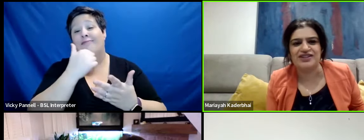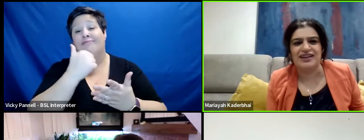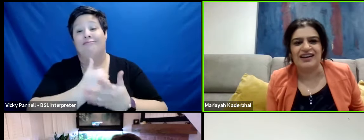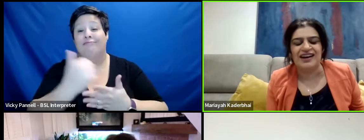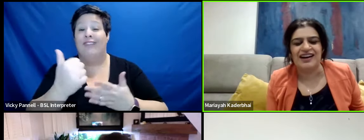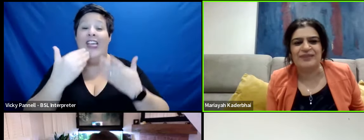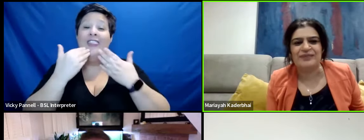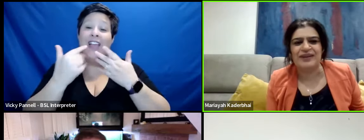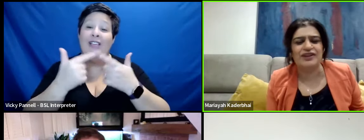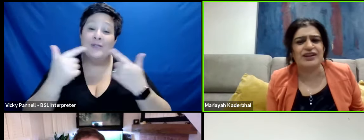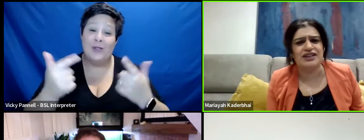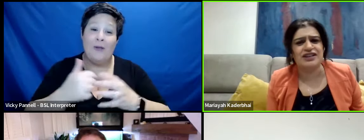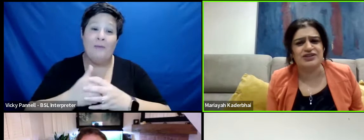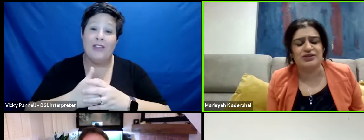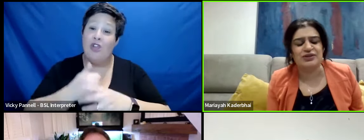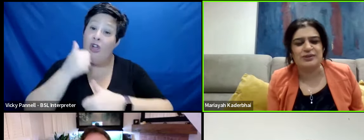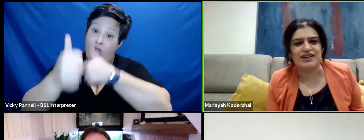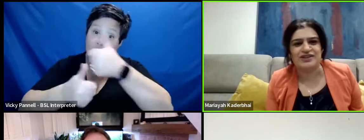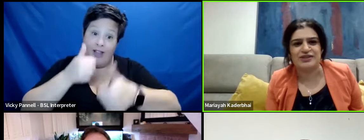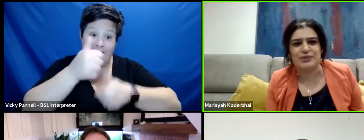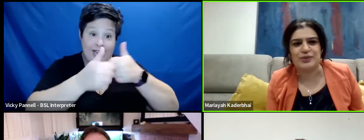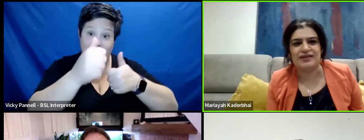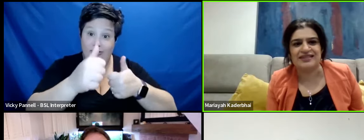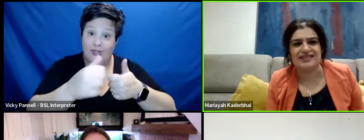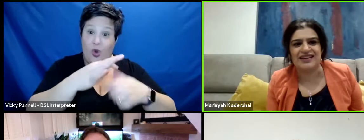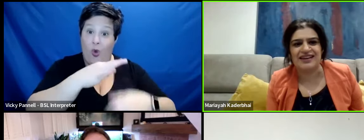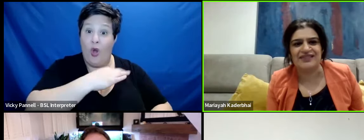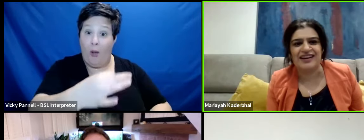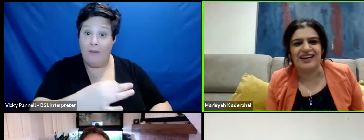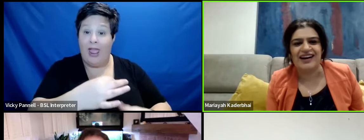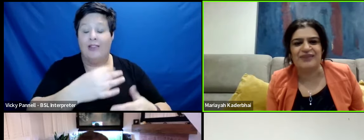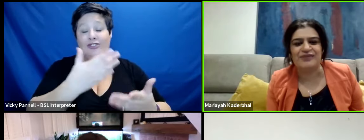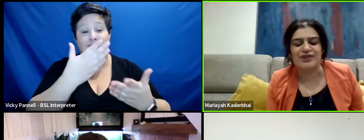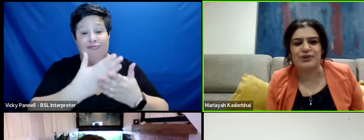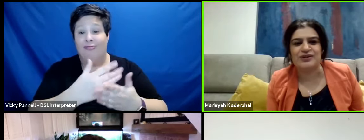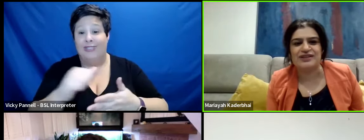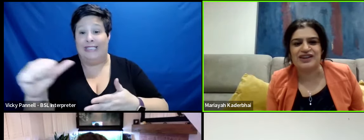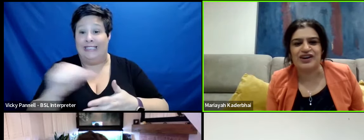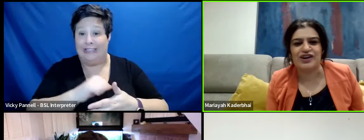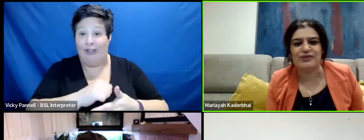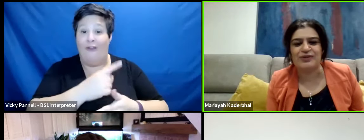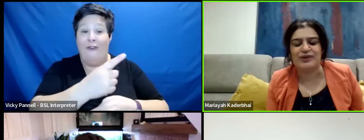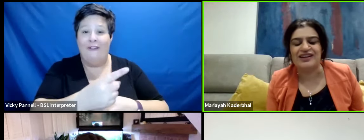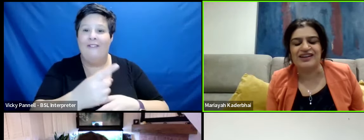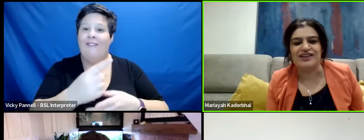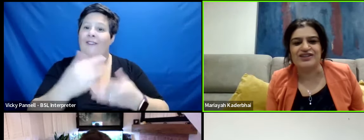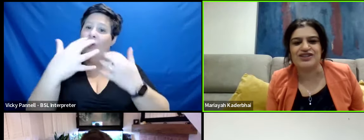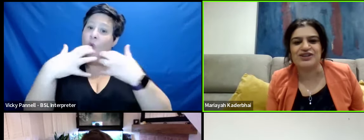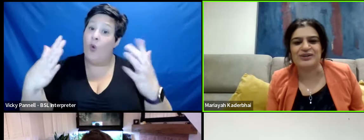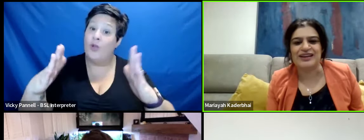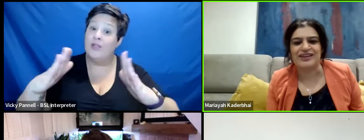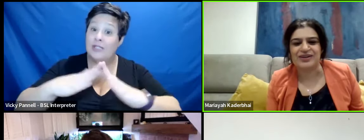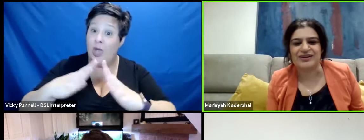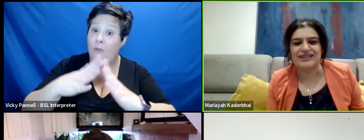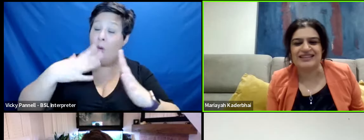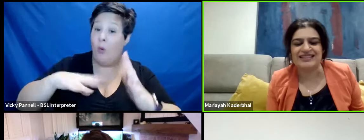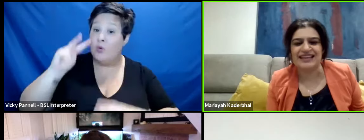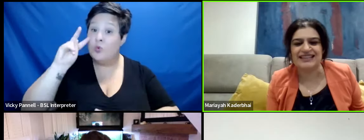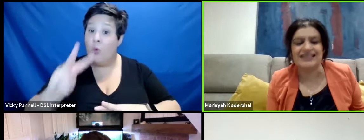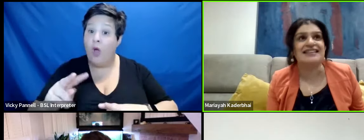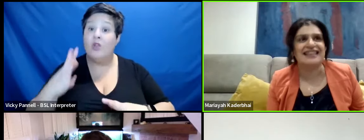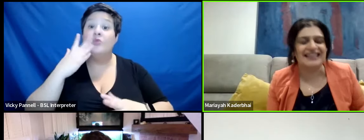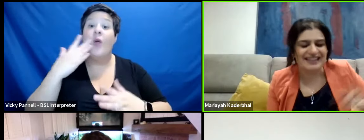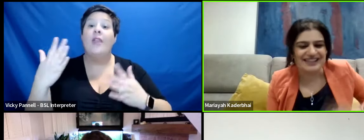so much congratulations on your nomination well deserved for the audience at home if you want to tune in on